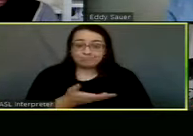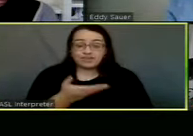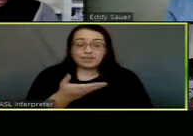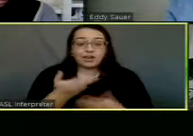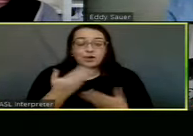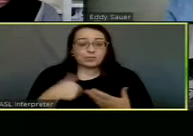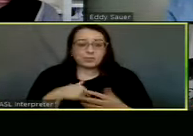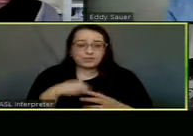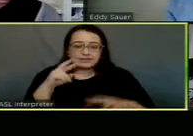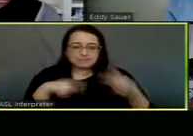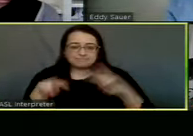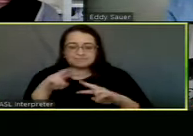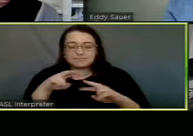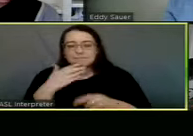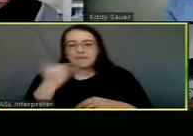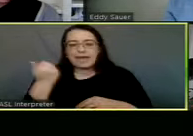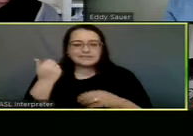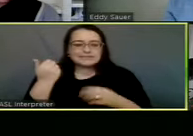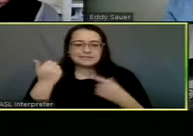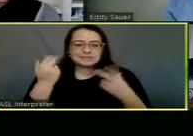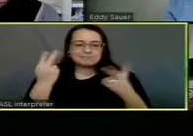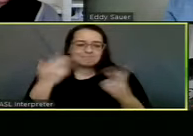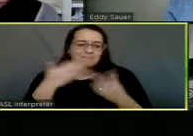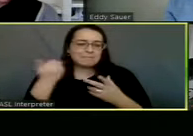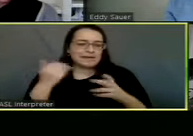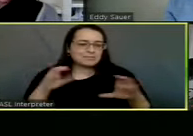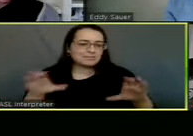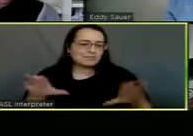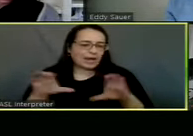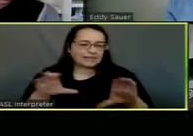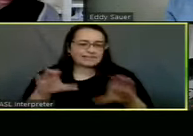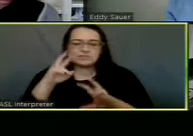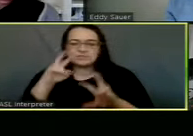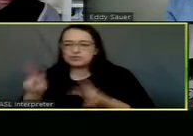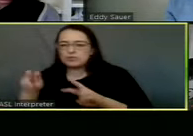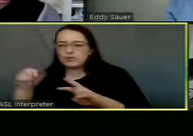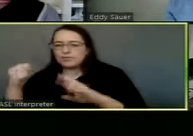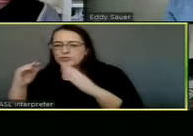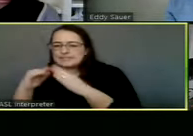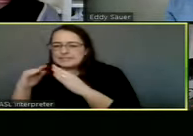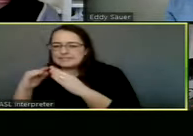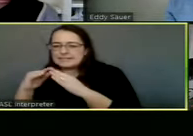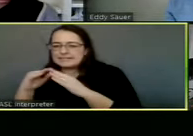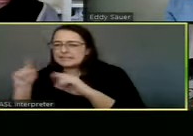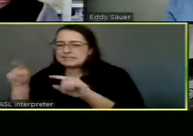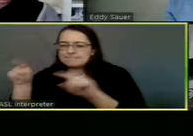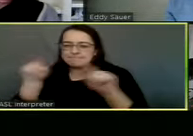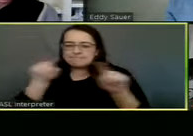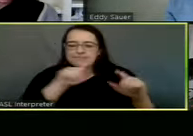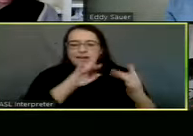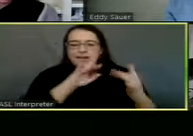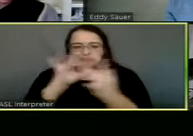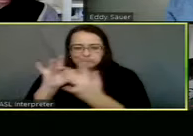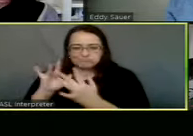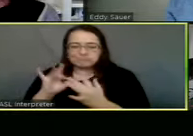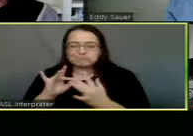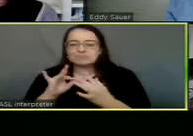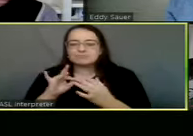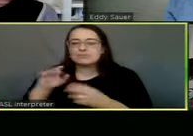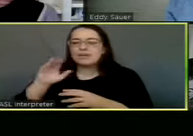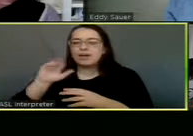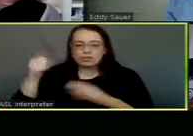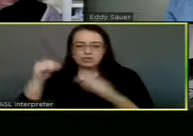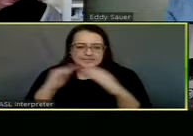when we looked at best practices, um, had looked at other cities and I'd been able to get ahold of ordinances from other